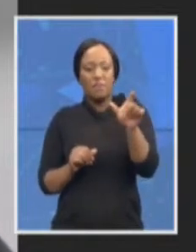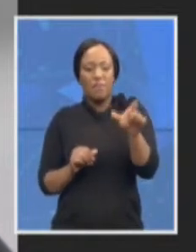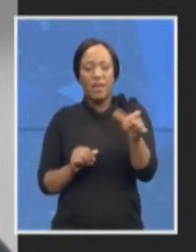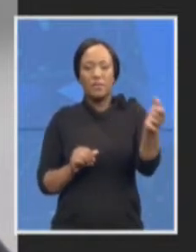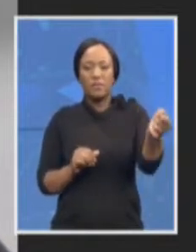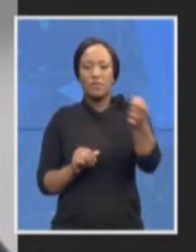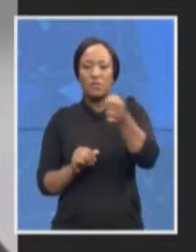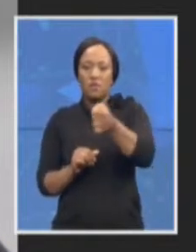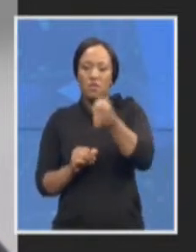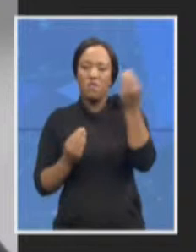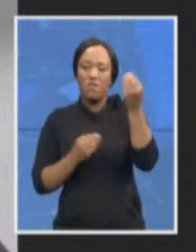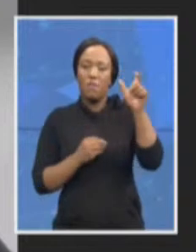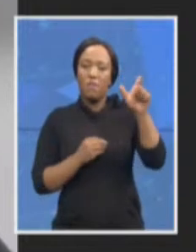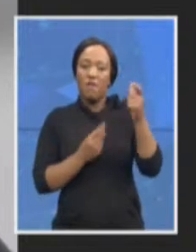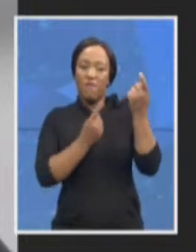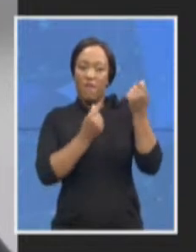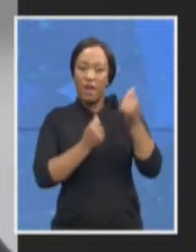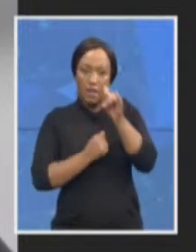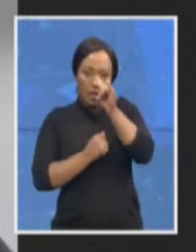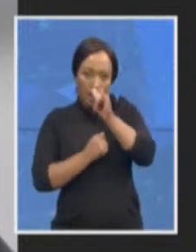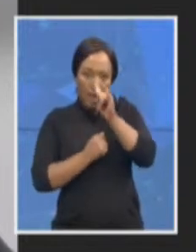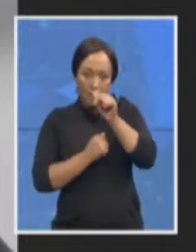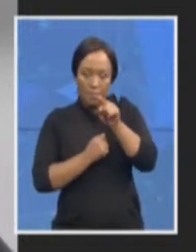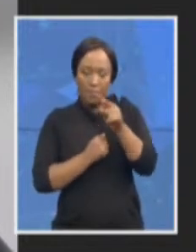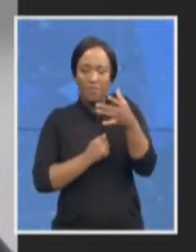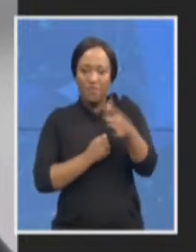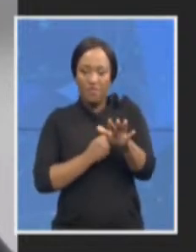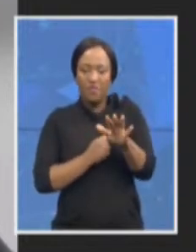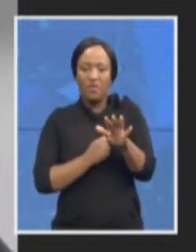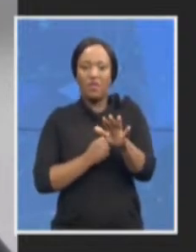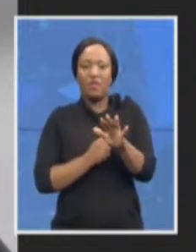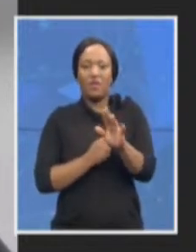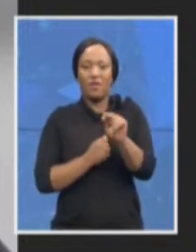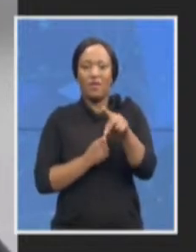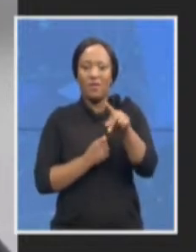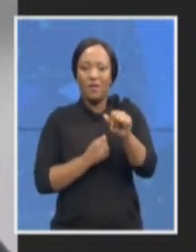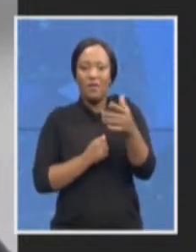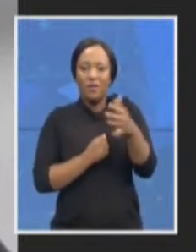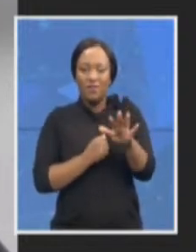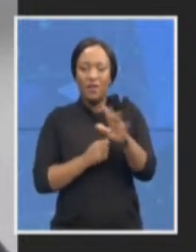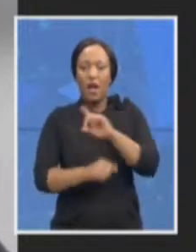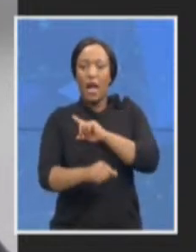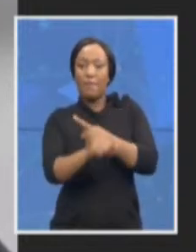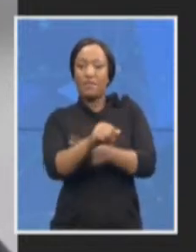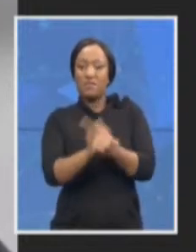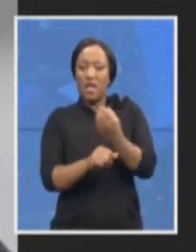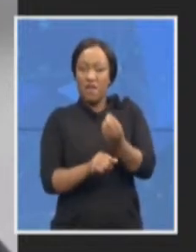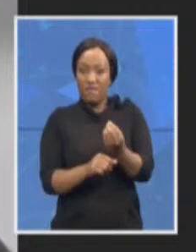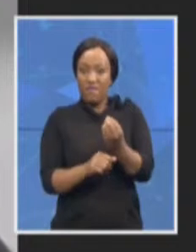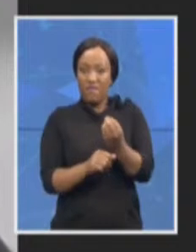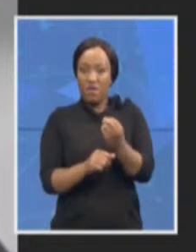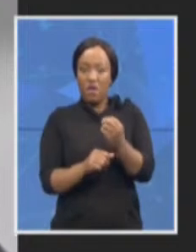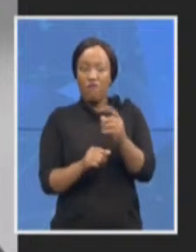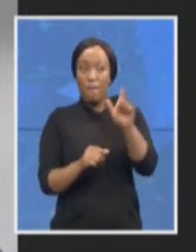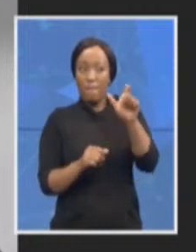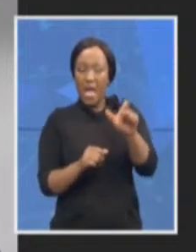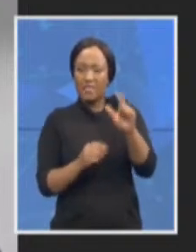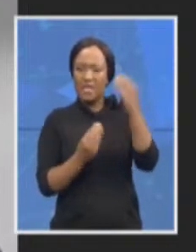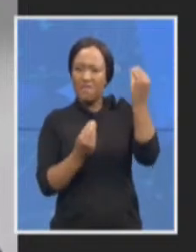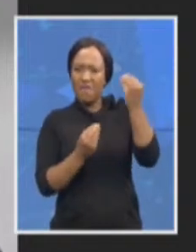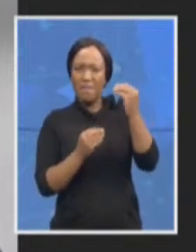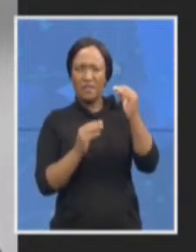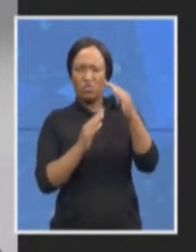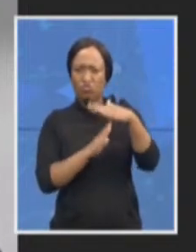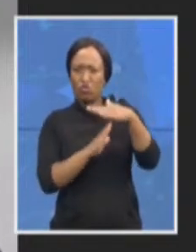does the NPA actually have the capacity to prosecute high profile financial crimes so that's